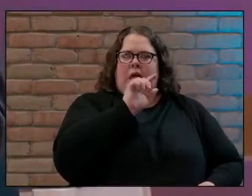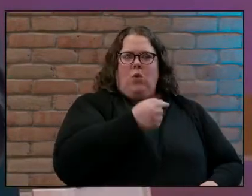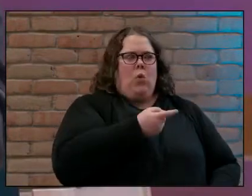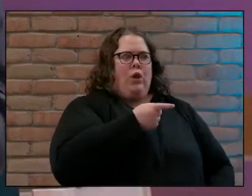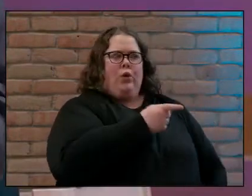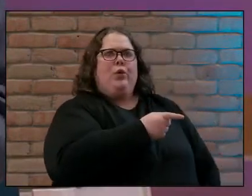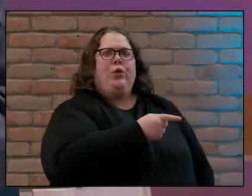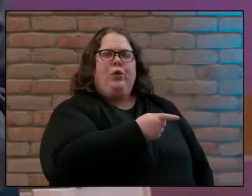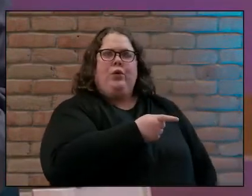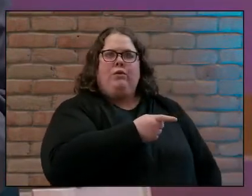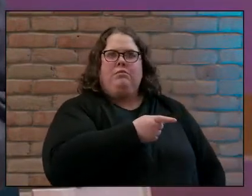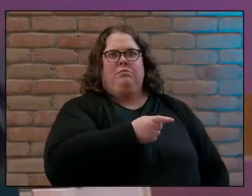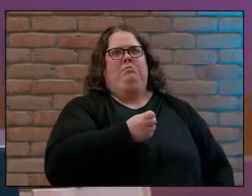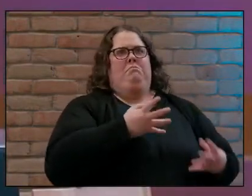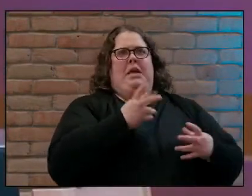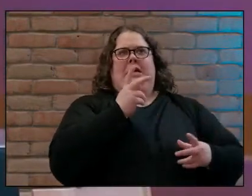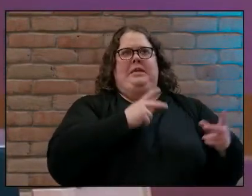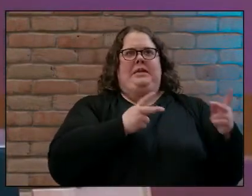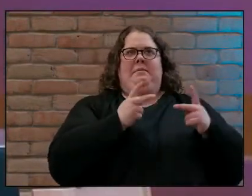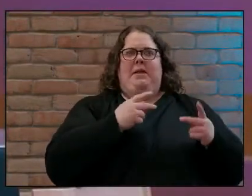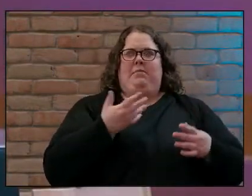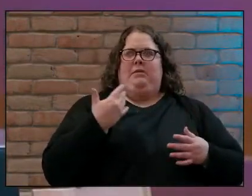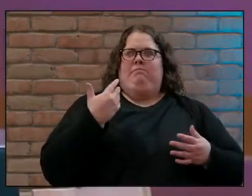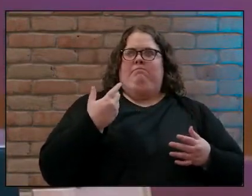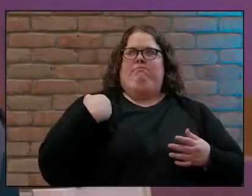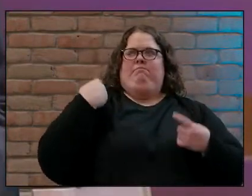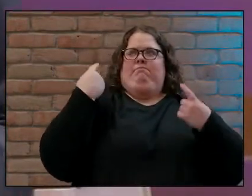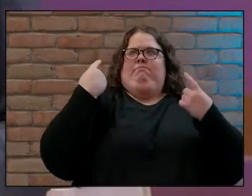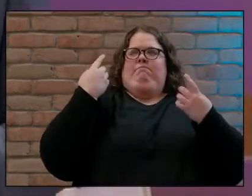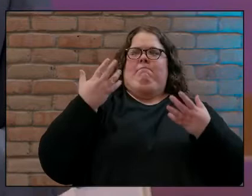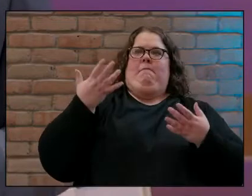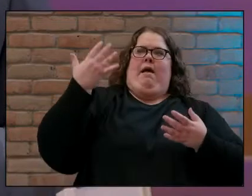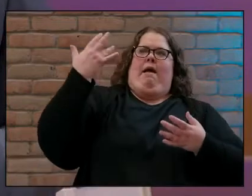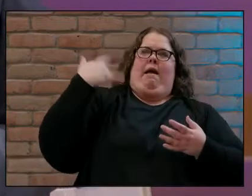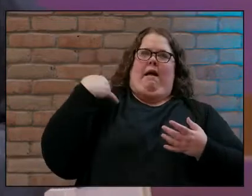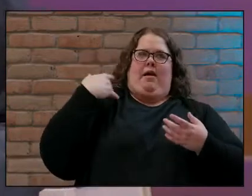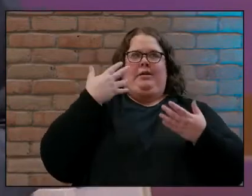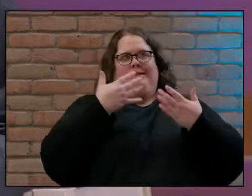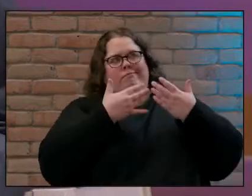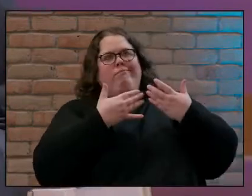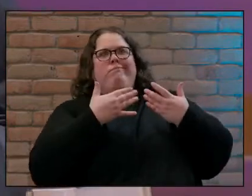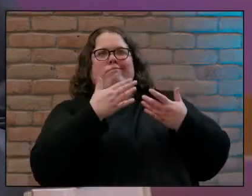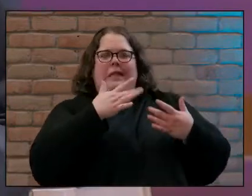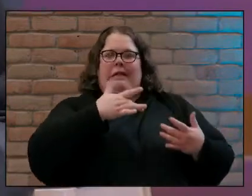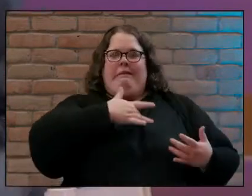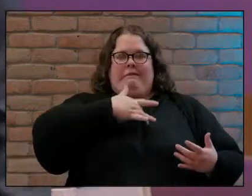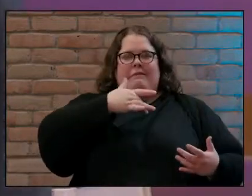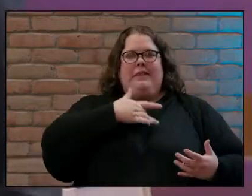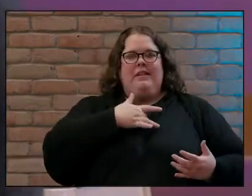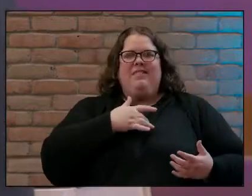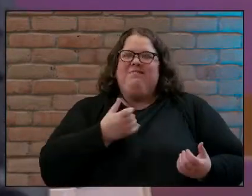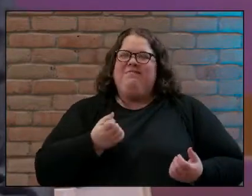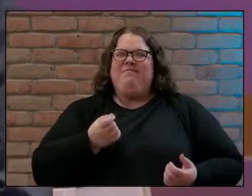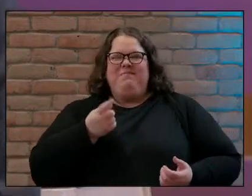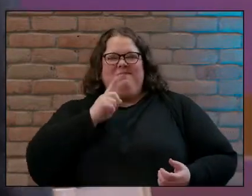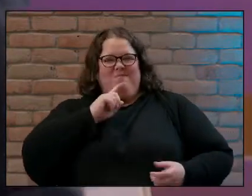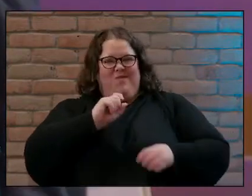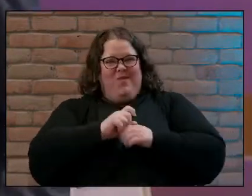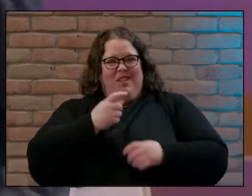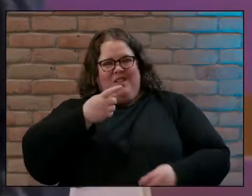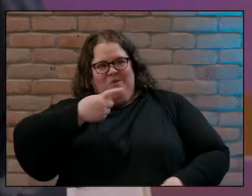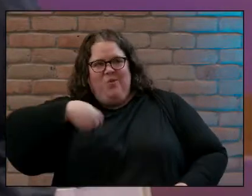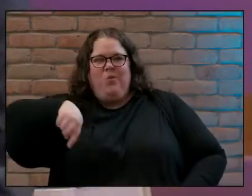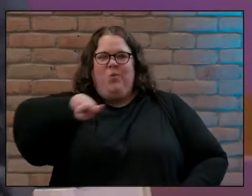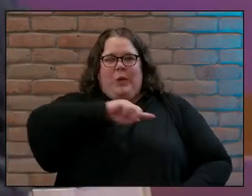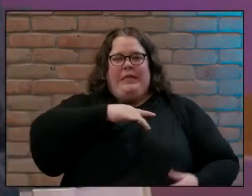not the only one who's ever thought that way since that time in fact all of us have that that problem that tendency to think of ourselves in